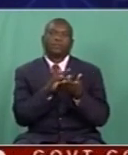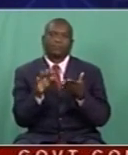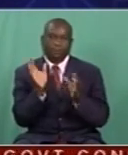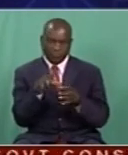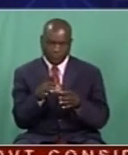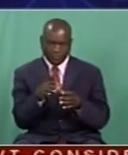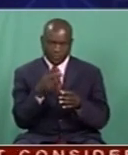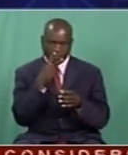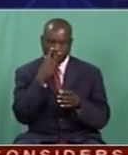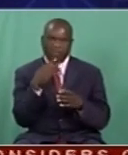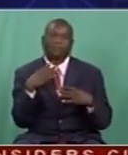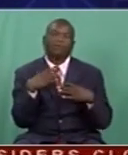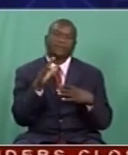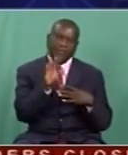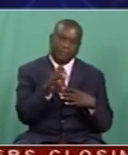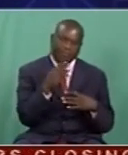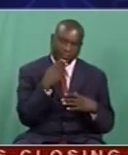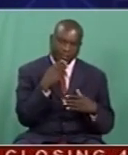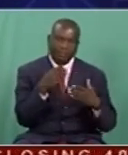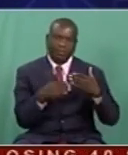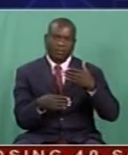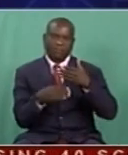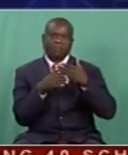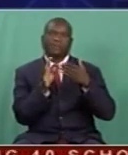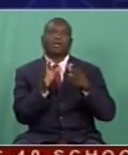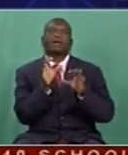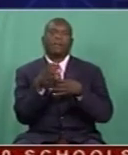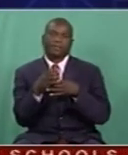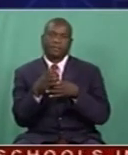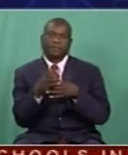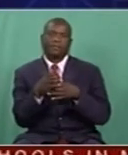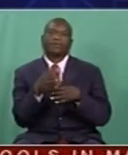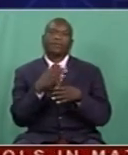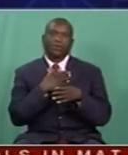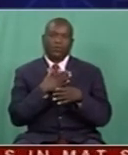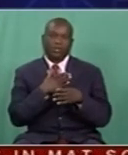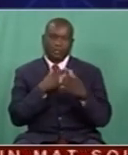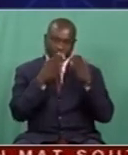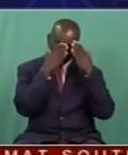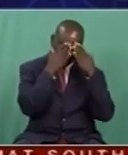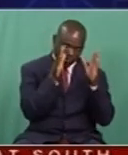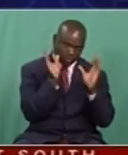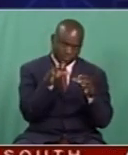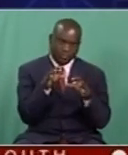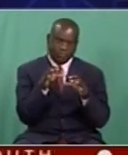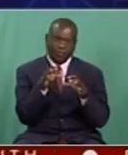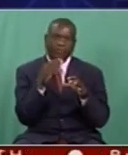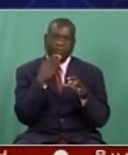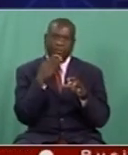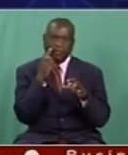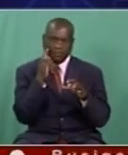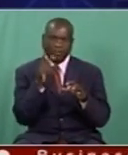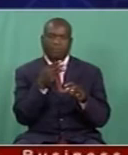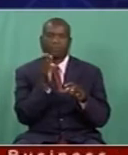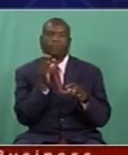force that it is, what you're doing is you're positioning yourself as a company to be able to have awareness of your brand, but also to create loyalty for your